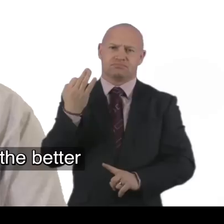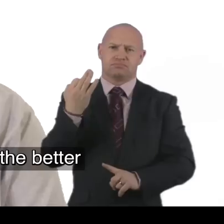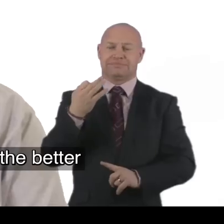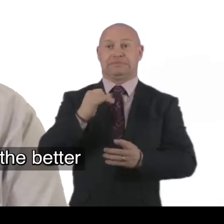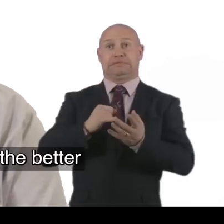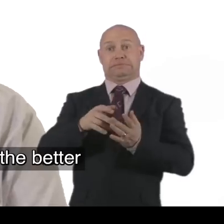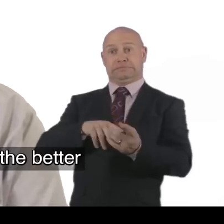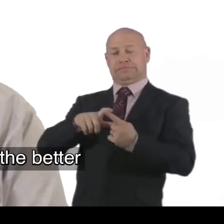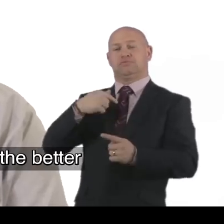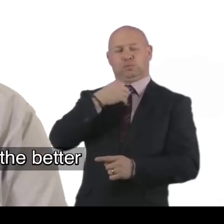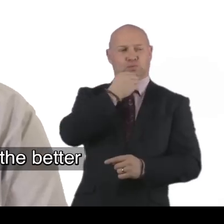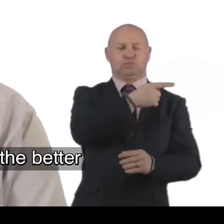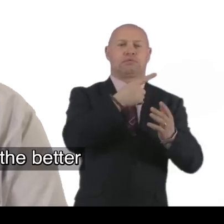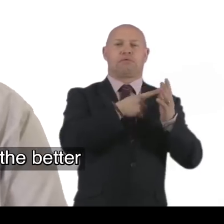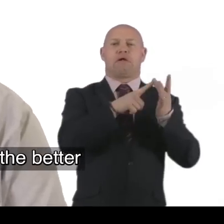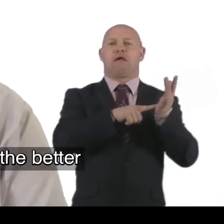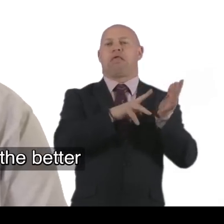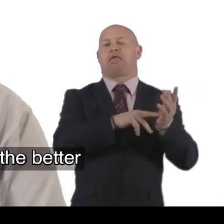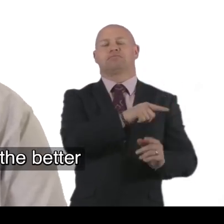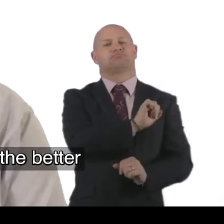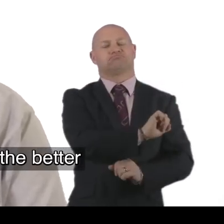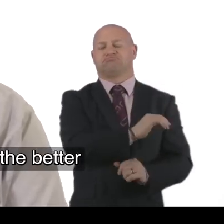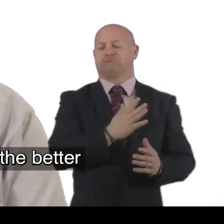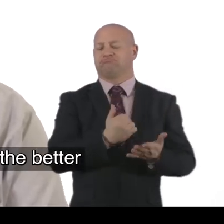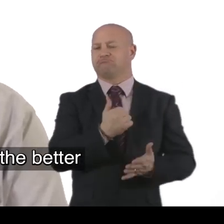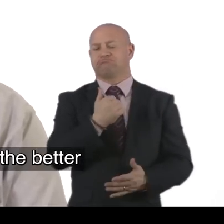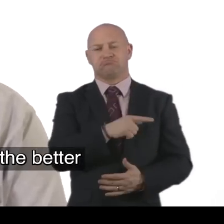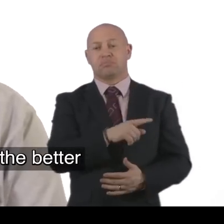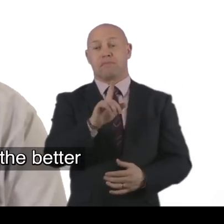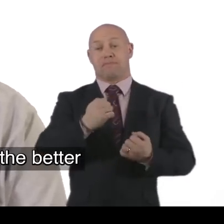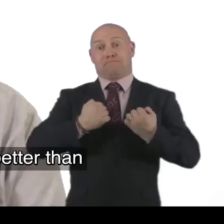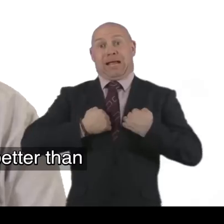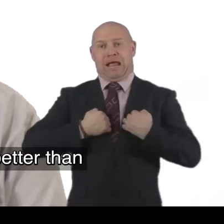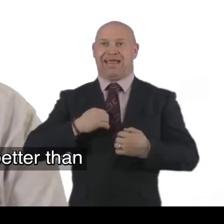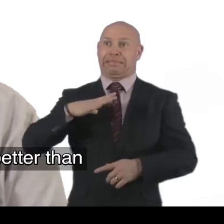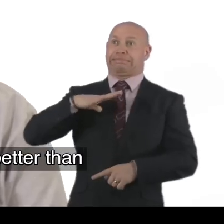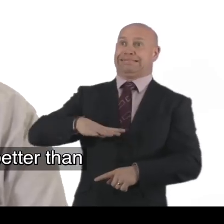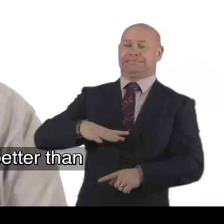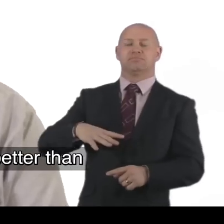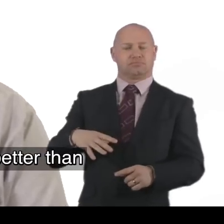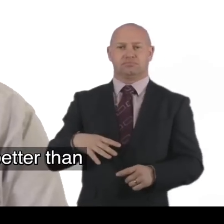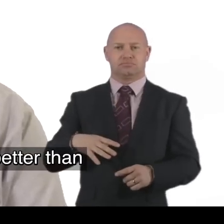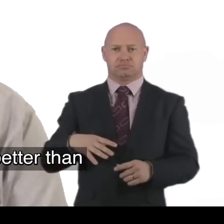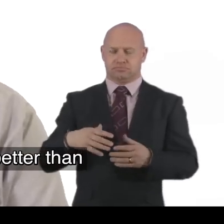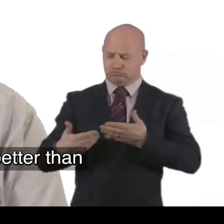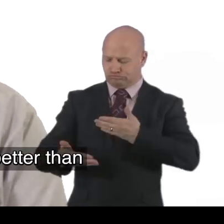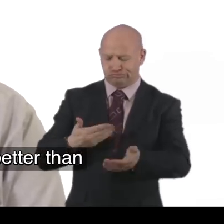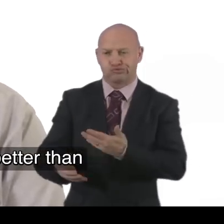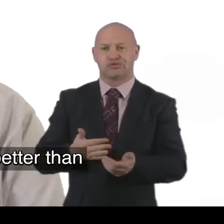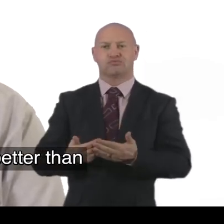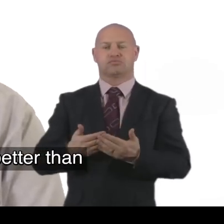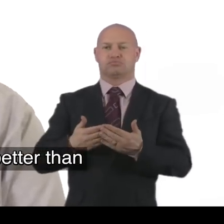the better. Um. Since we started using. AILN. Uh. My. Needs. Have been.